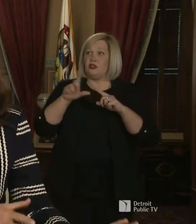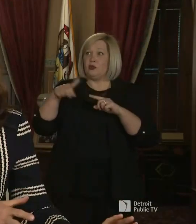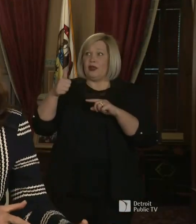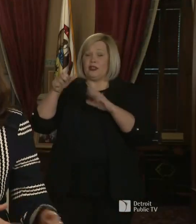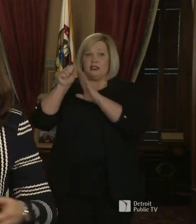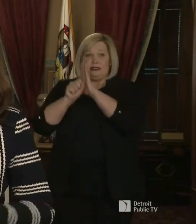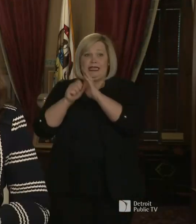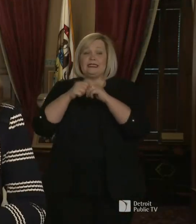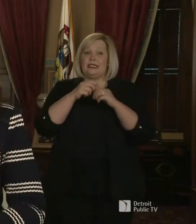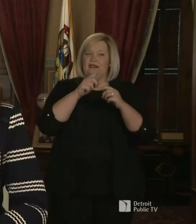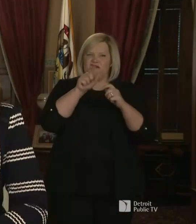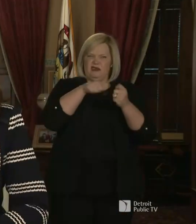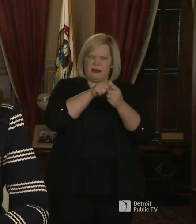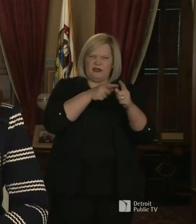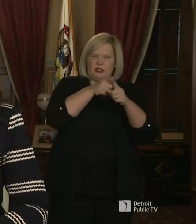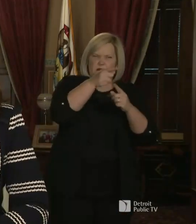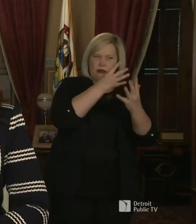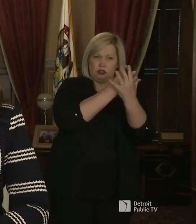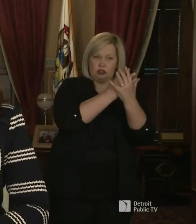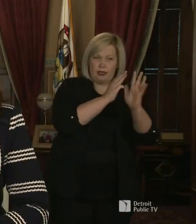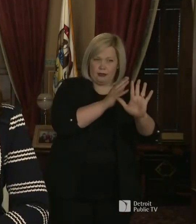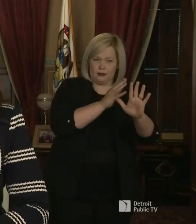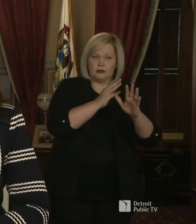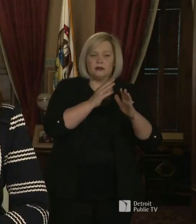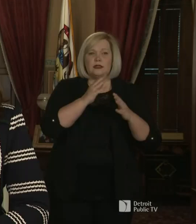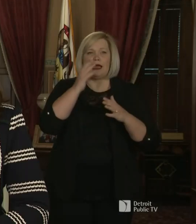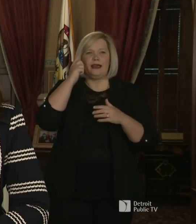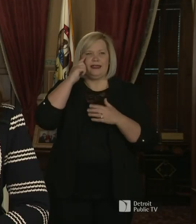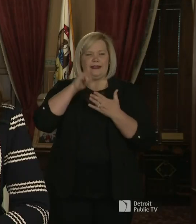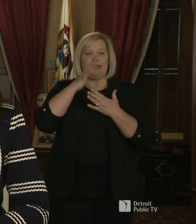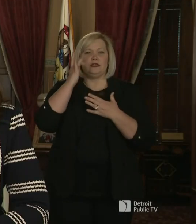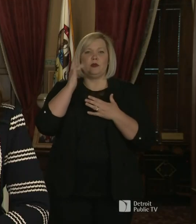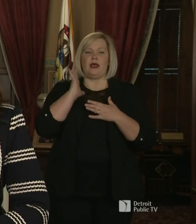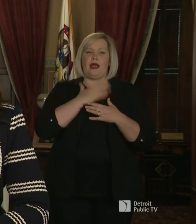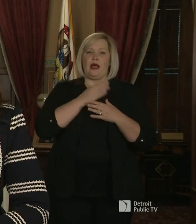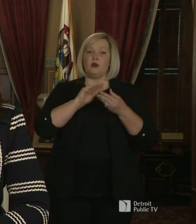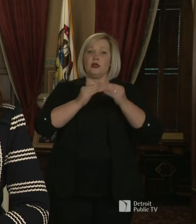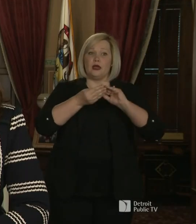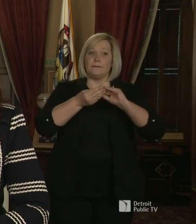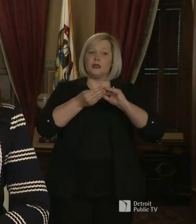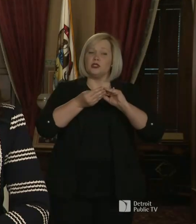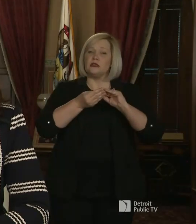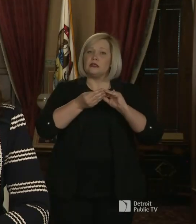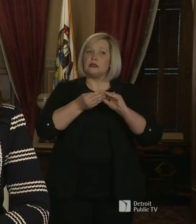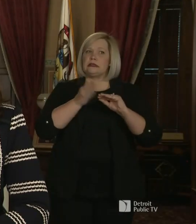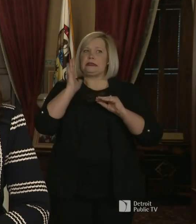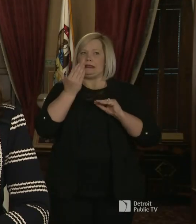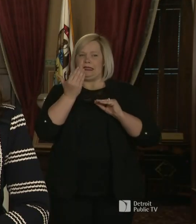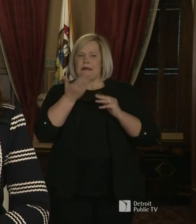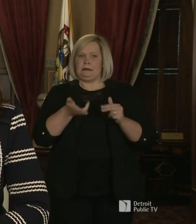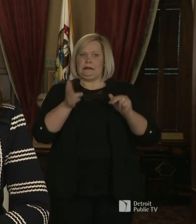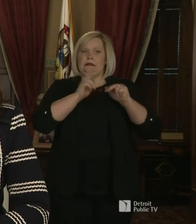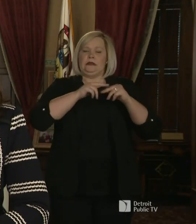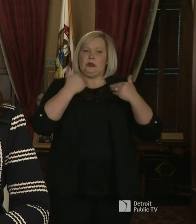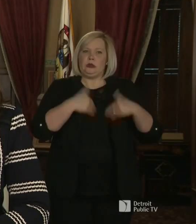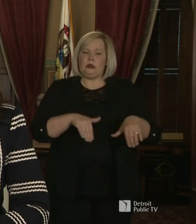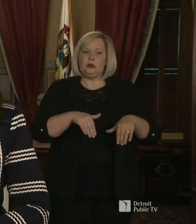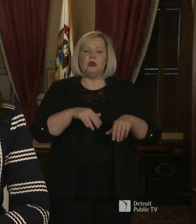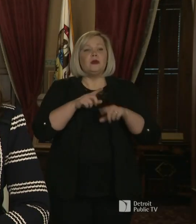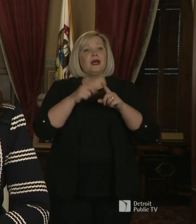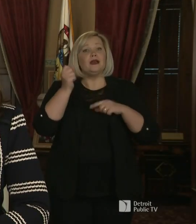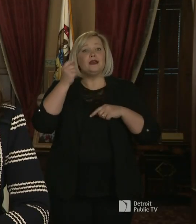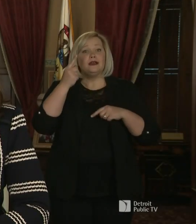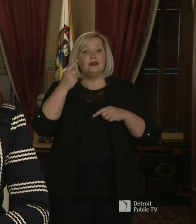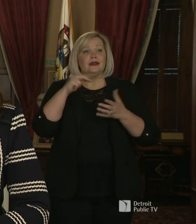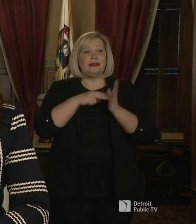front in particular. And that's why I think our numbers are concerning, but I think it's, we've got a much more